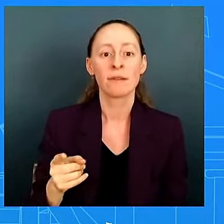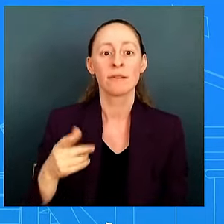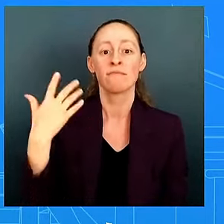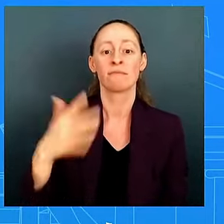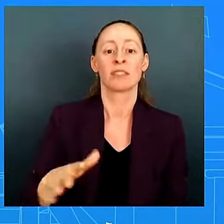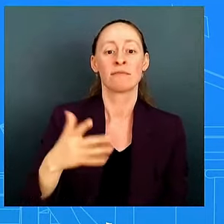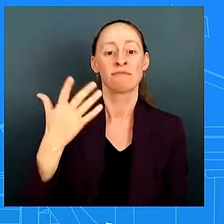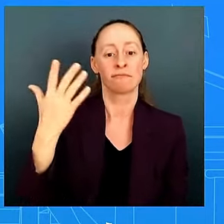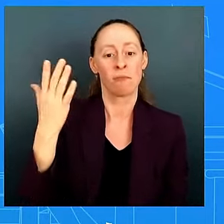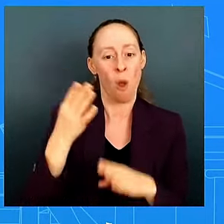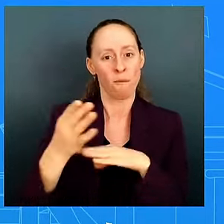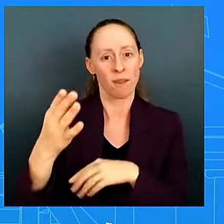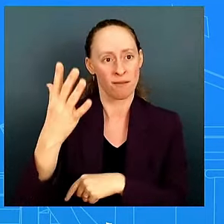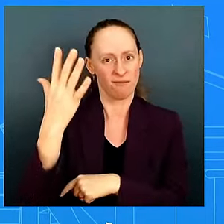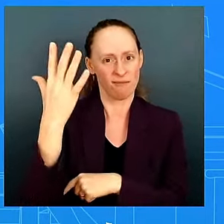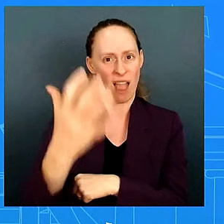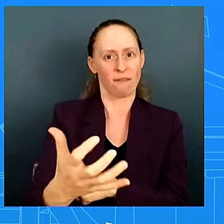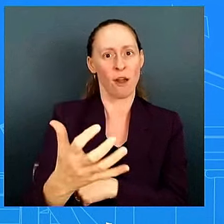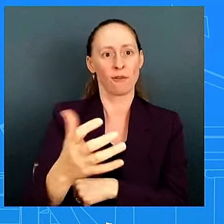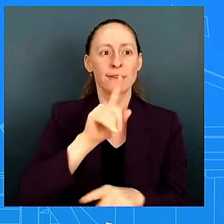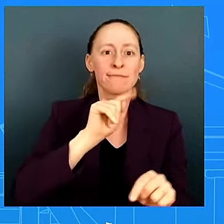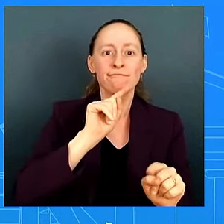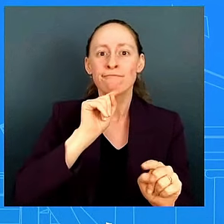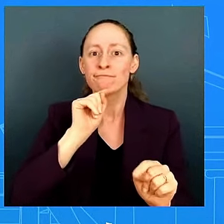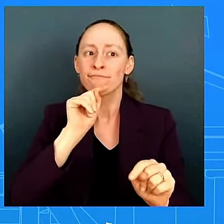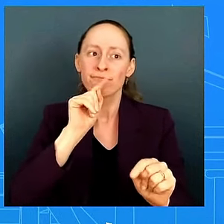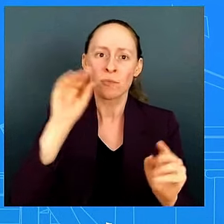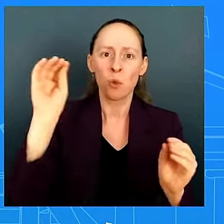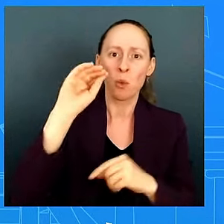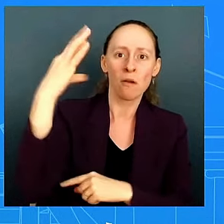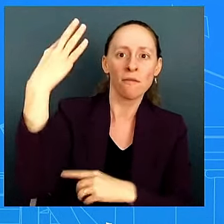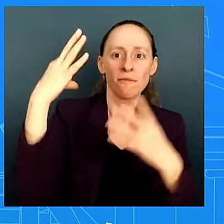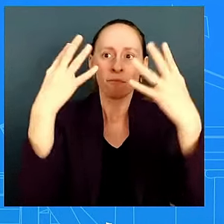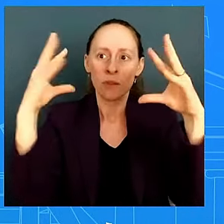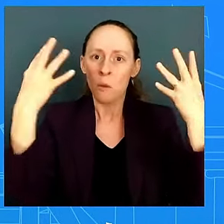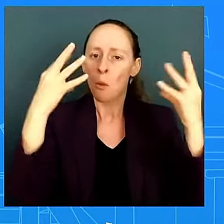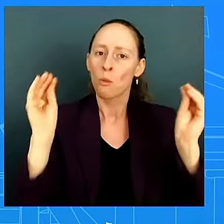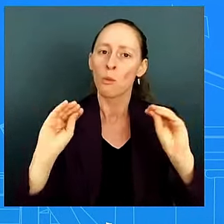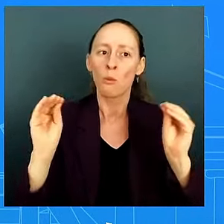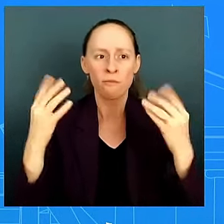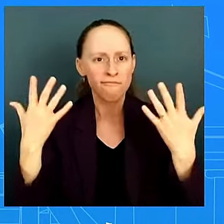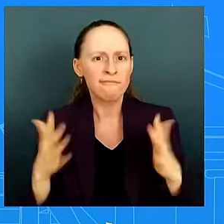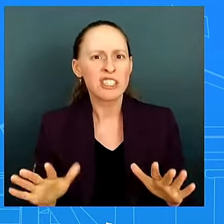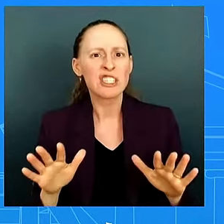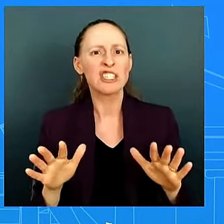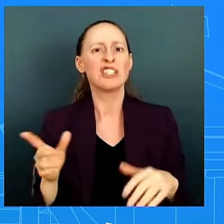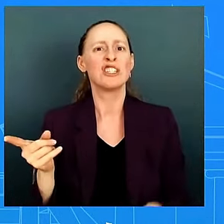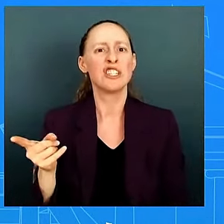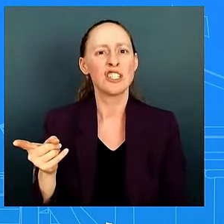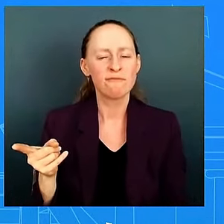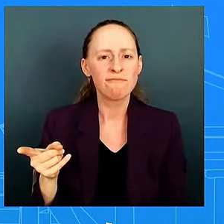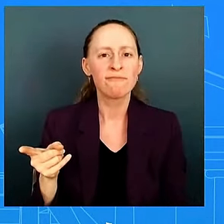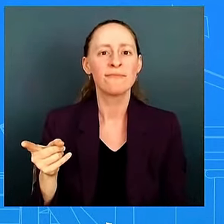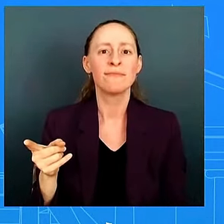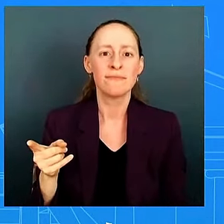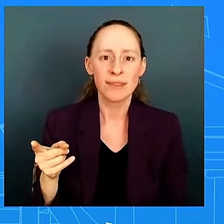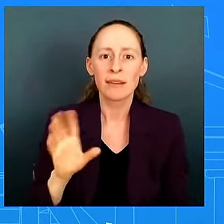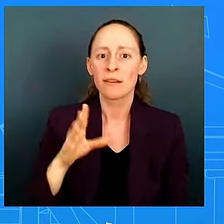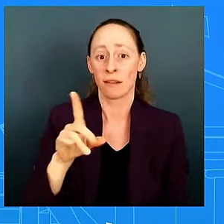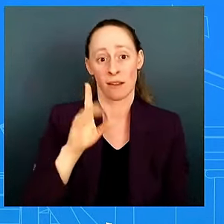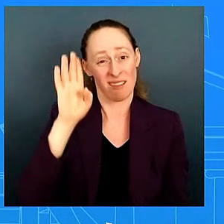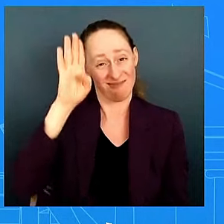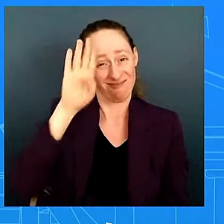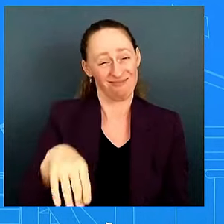let me just finish um and so he enjoys doing that he enjoys engaging with all of you